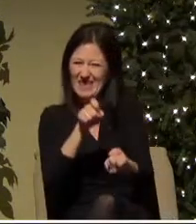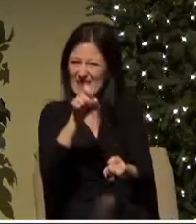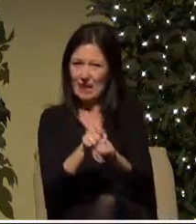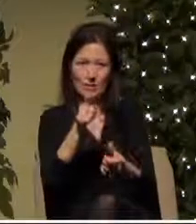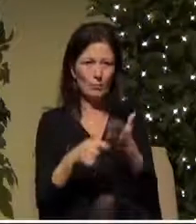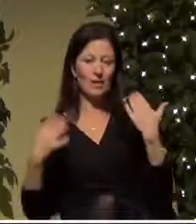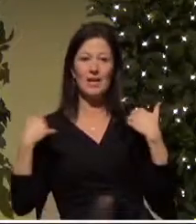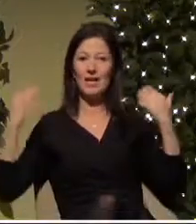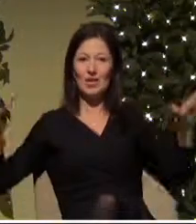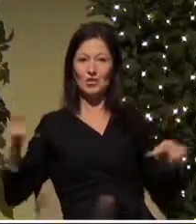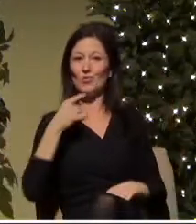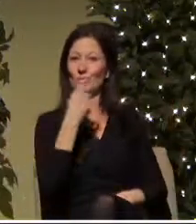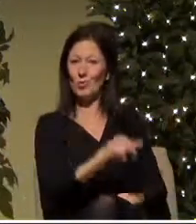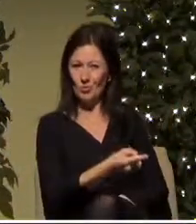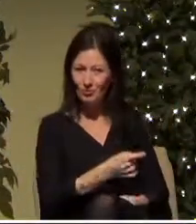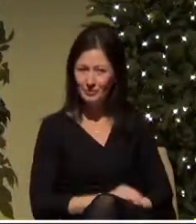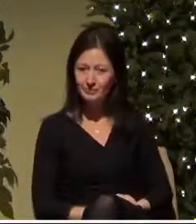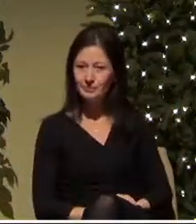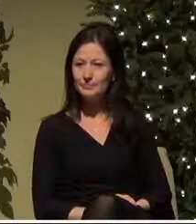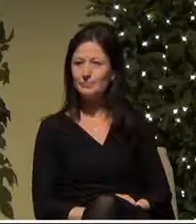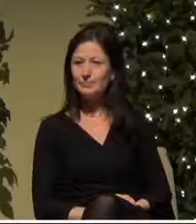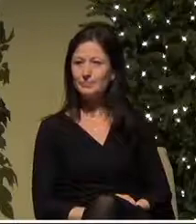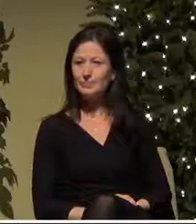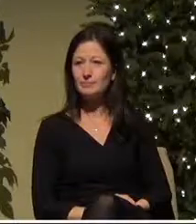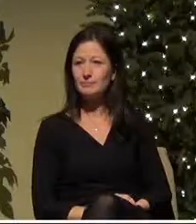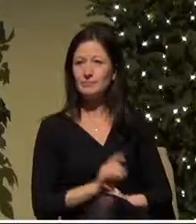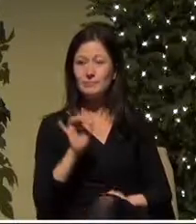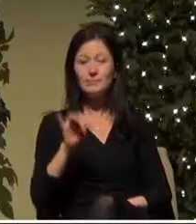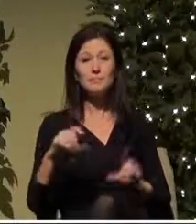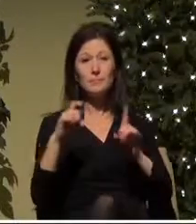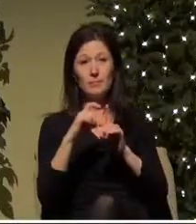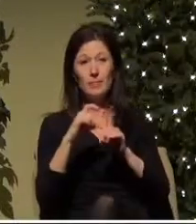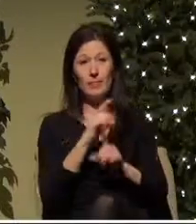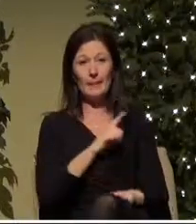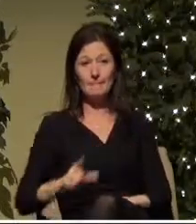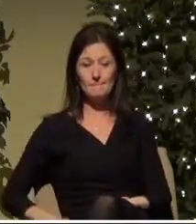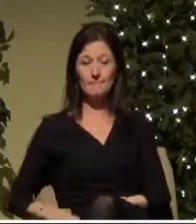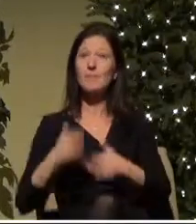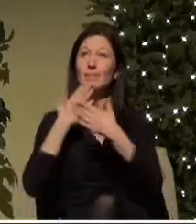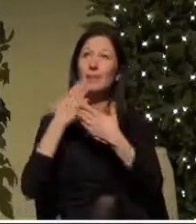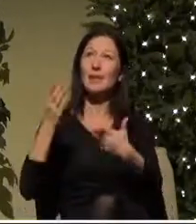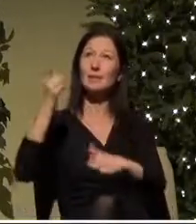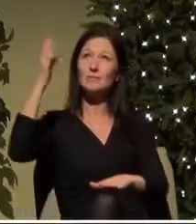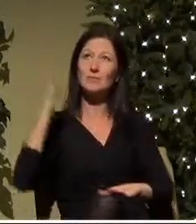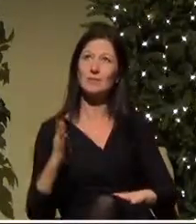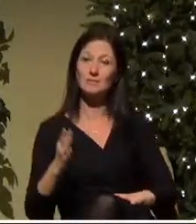this is the word of the Lord thanks be to God